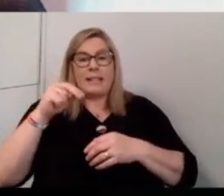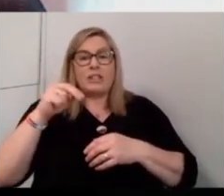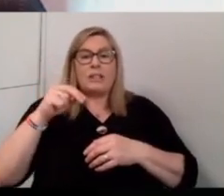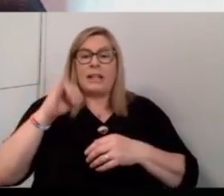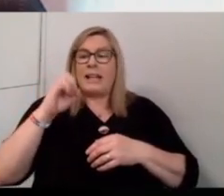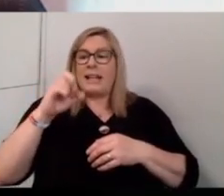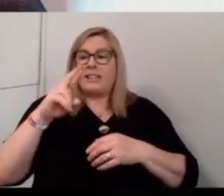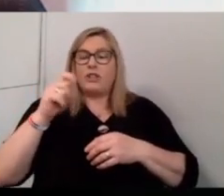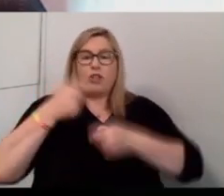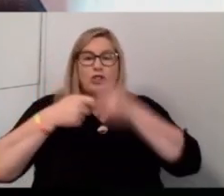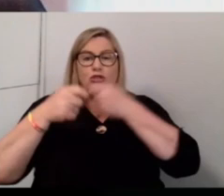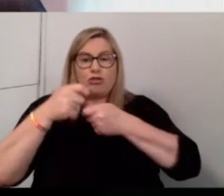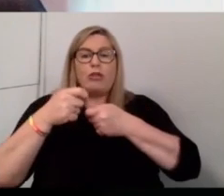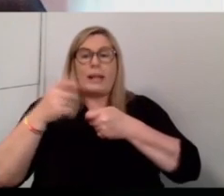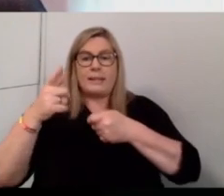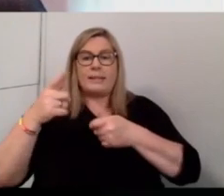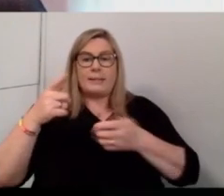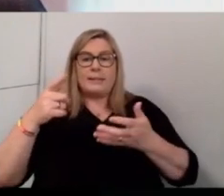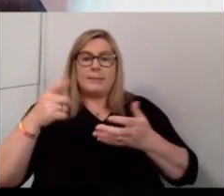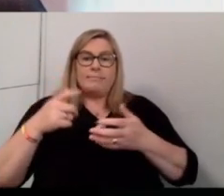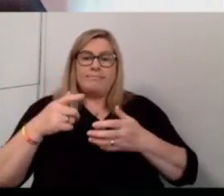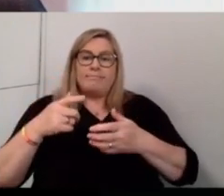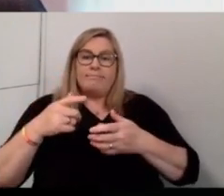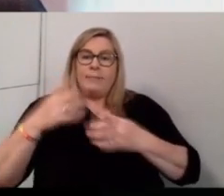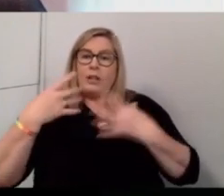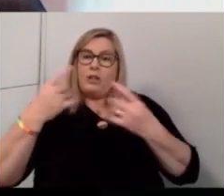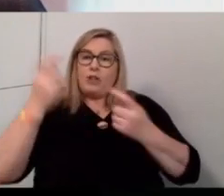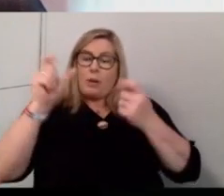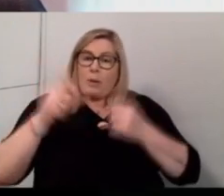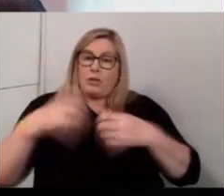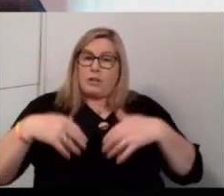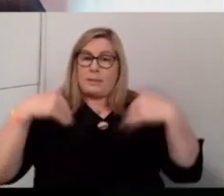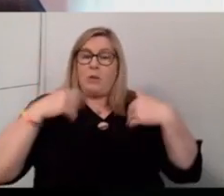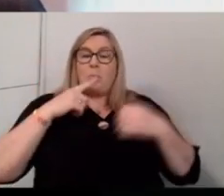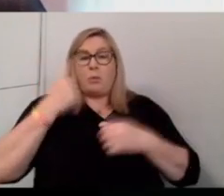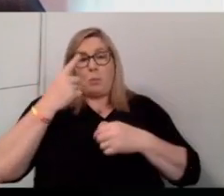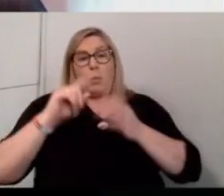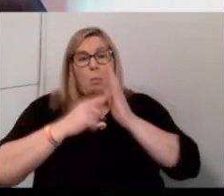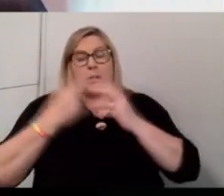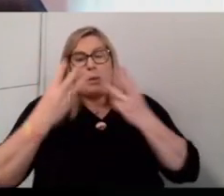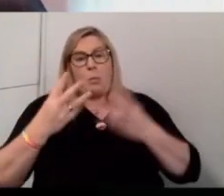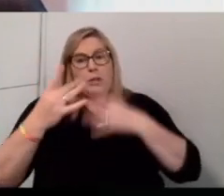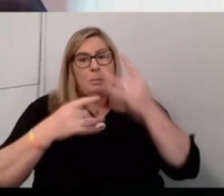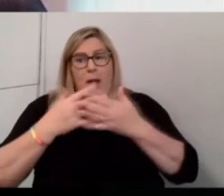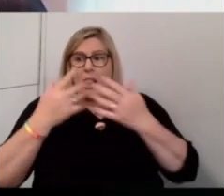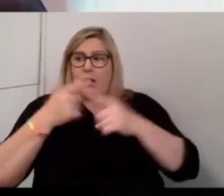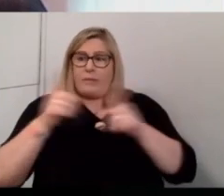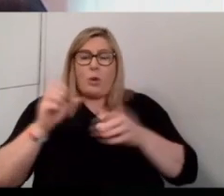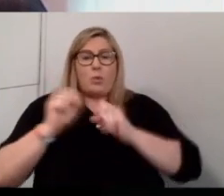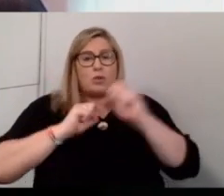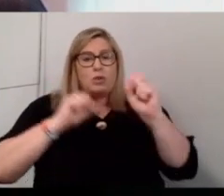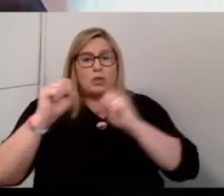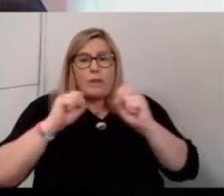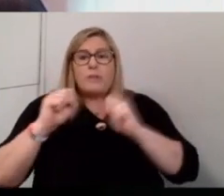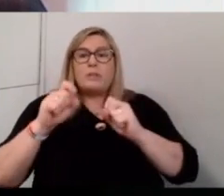morning, talk about Intertrade Ireland. I suppose the first point I wanted to make was that a lot of those services are currently, and the panel